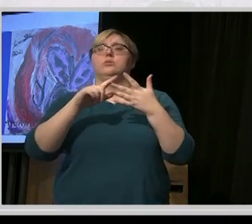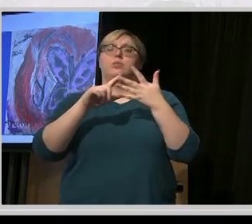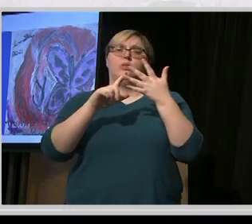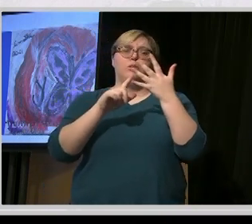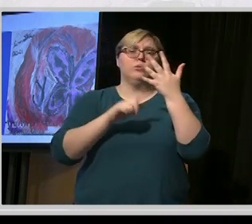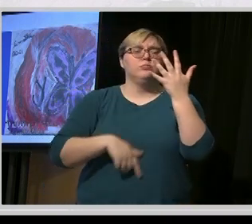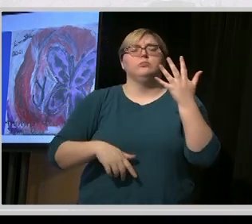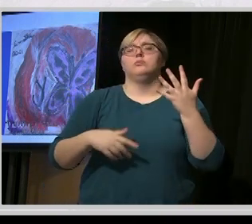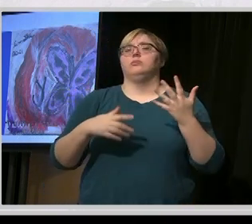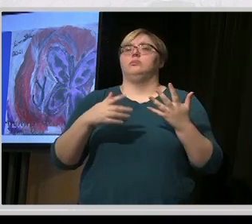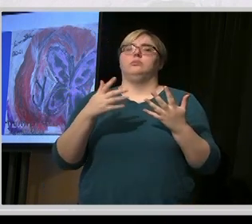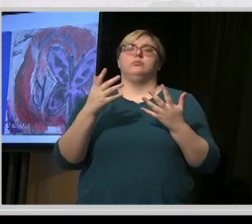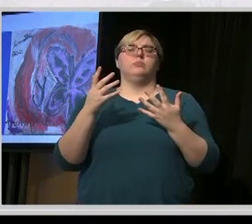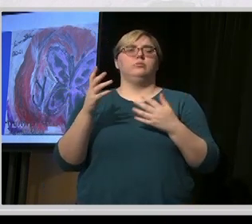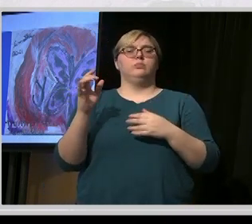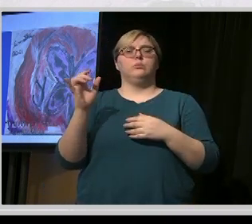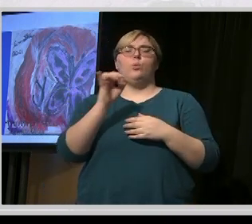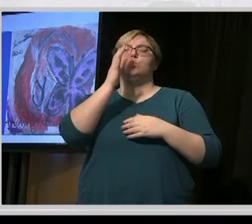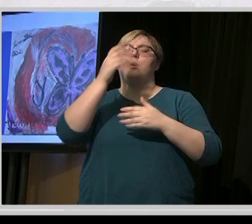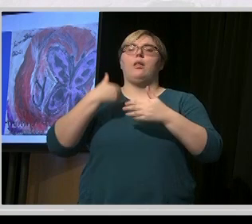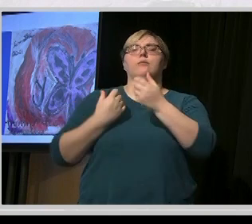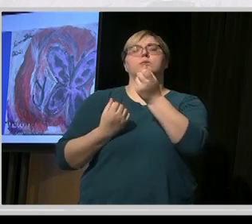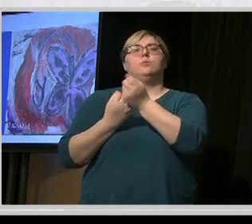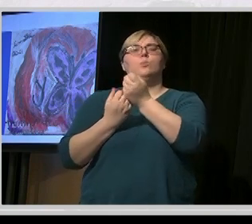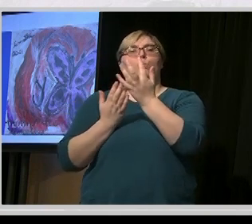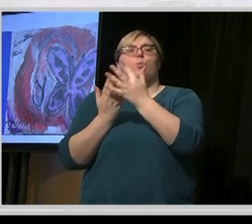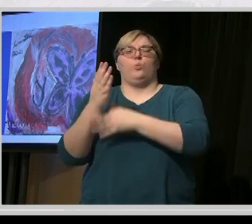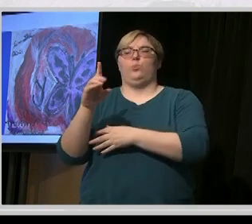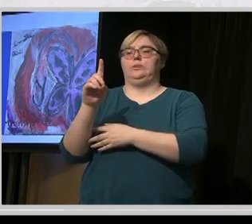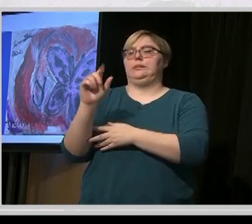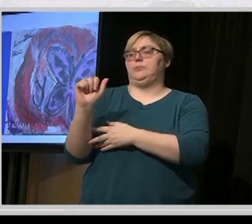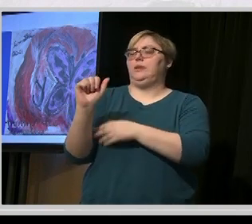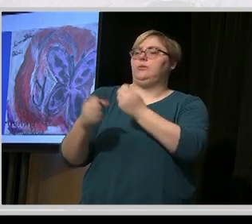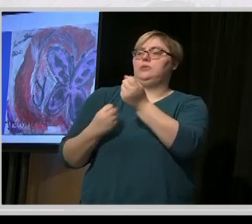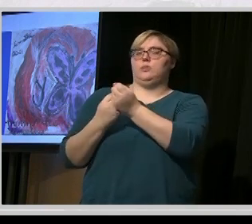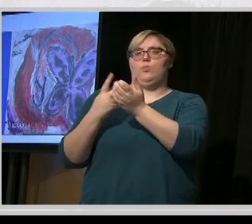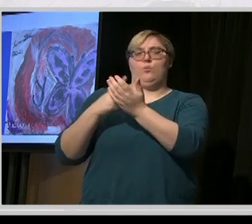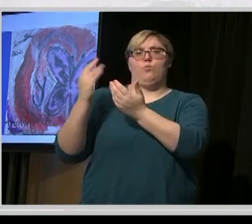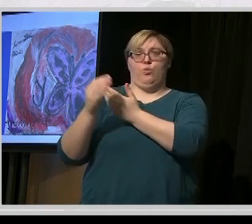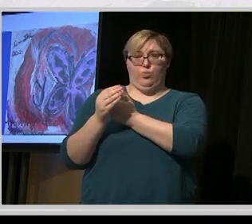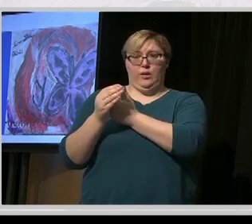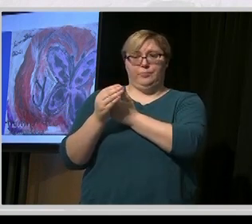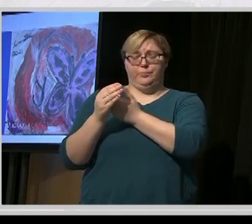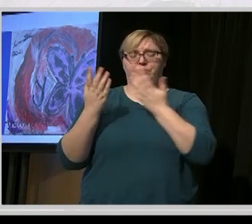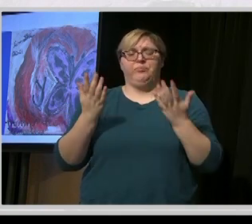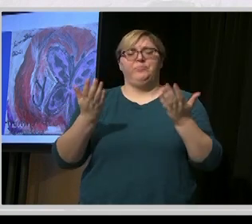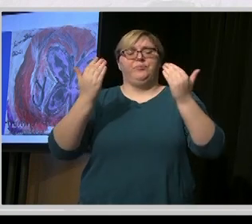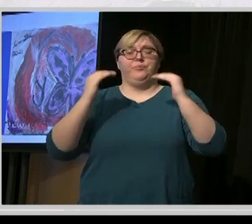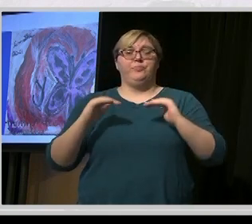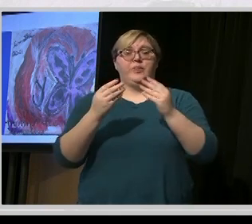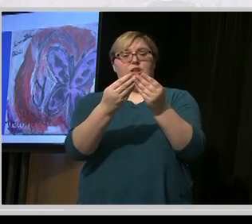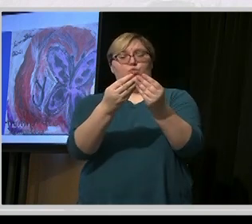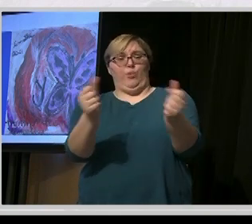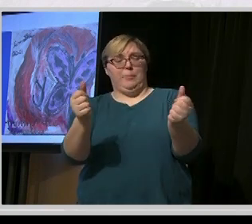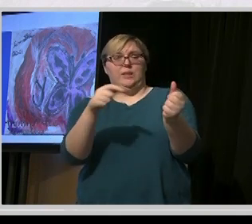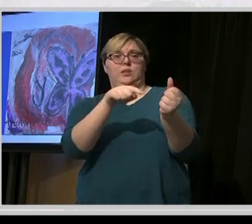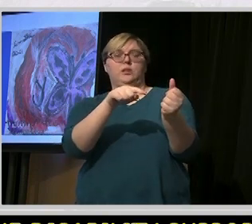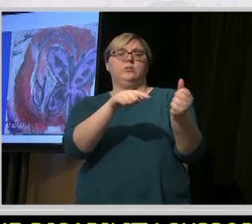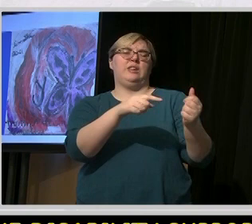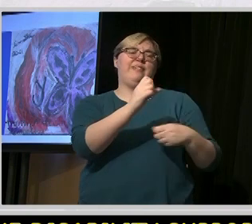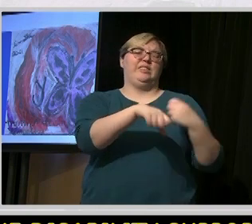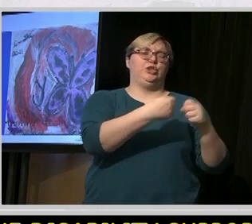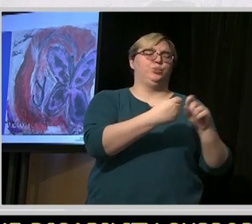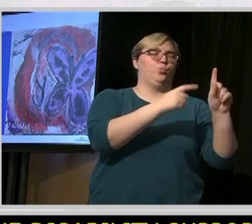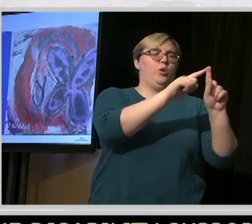Okay. As well as have support through the disability support program. Okay. And then just the remedy goes through years one to five.